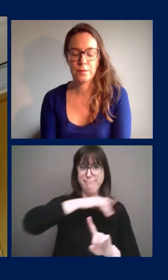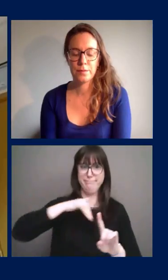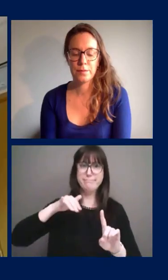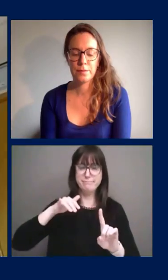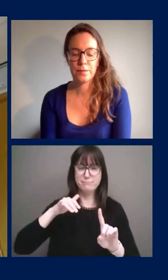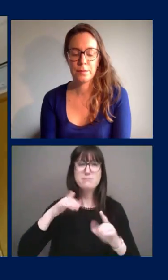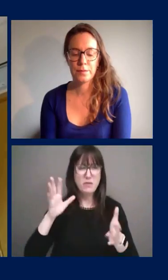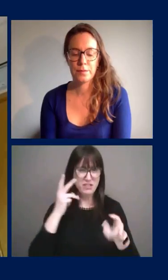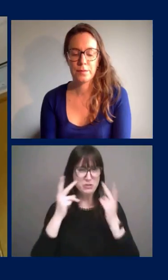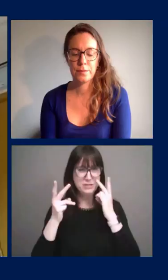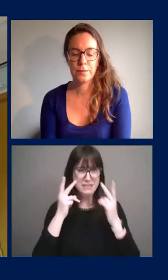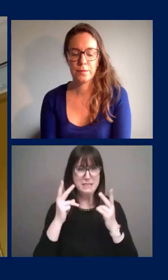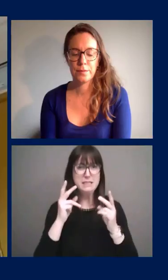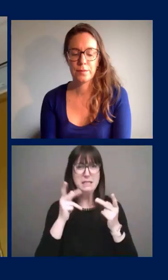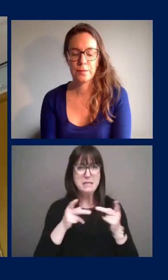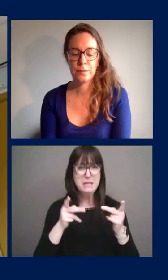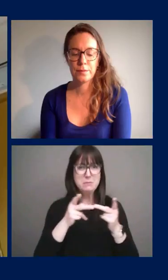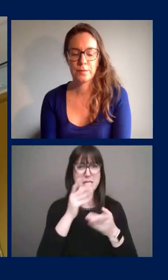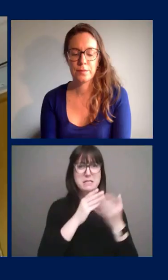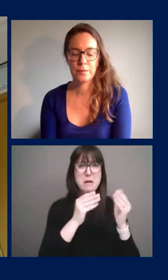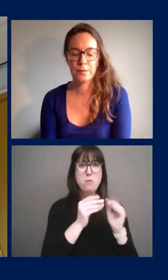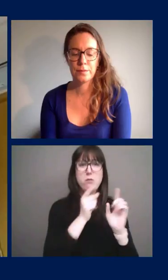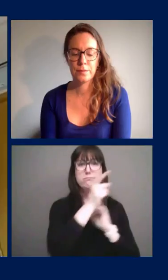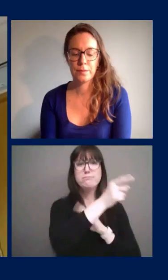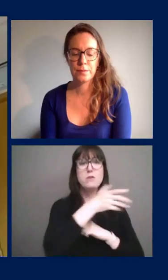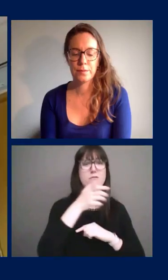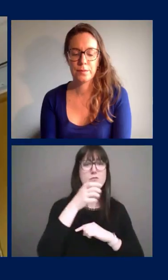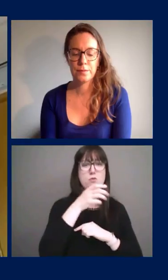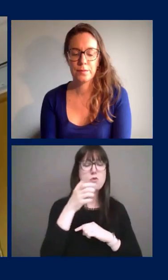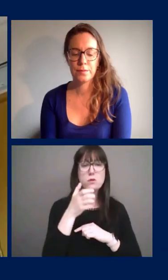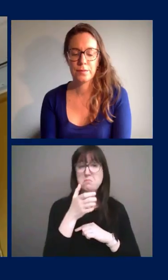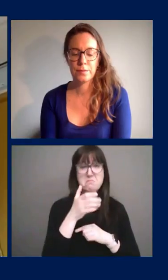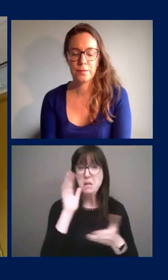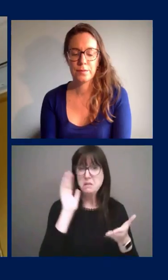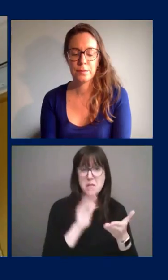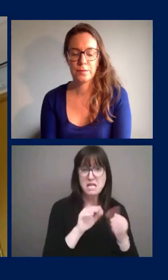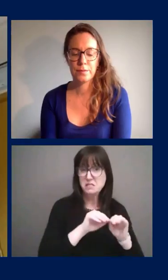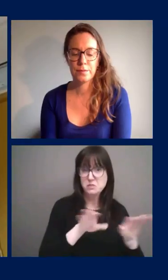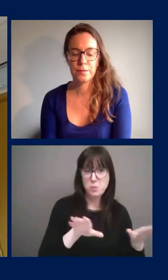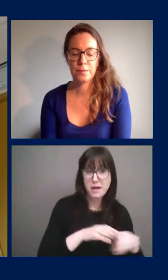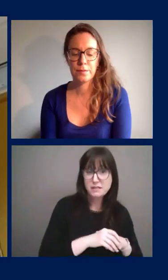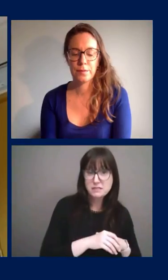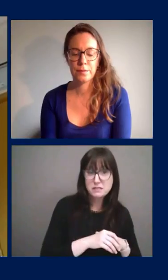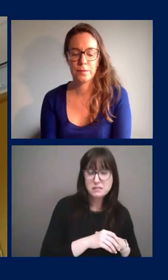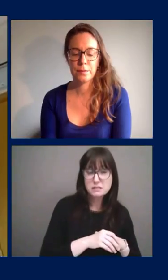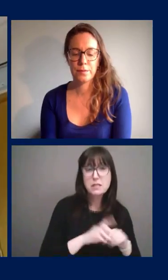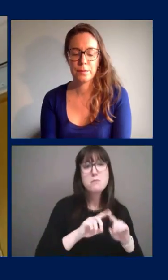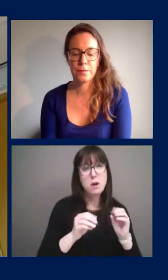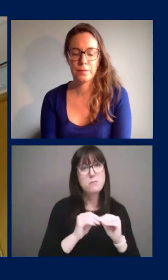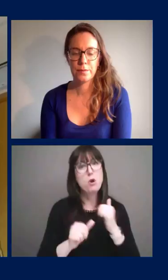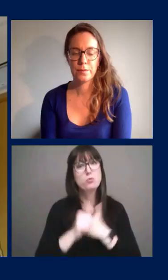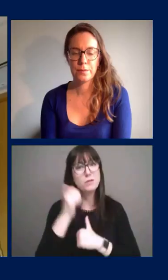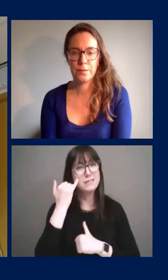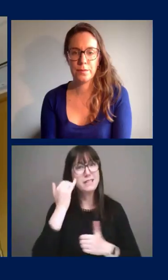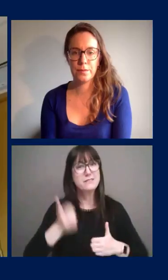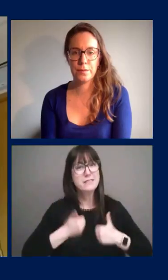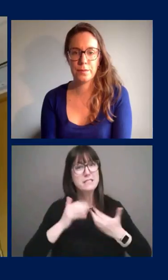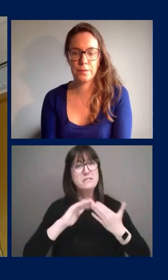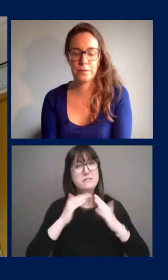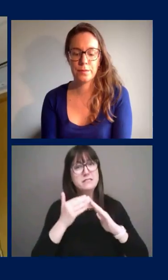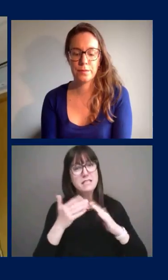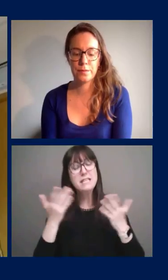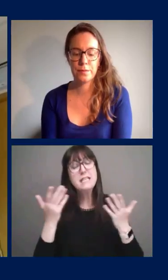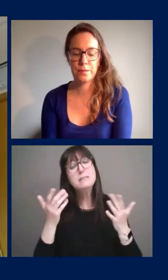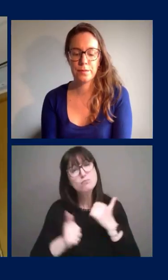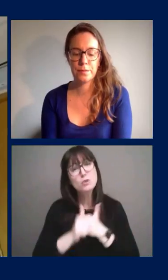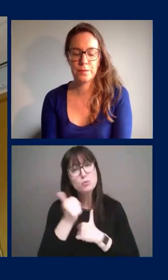that some places that are more rural have fewer cases there are there's just more risk when you live in an urban center and